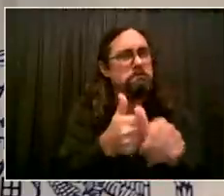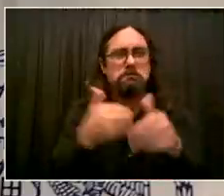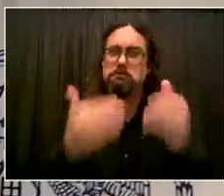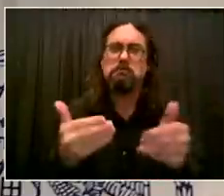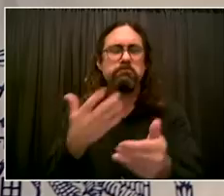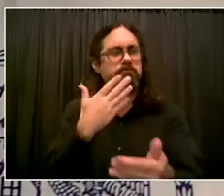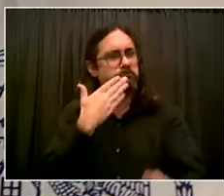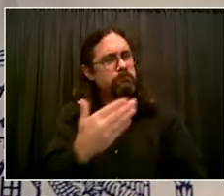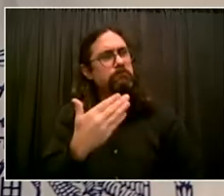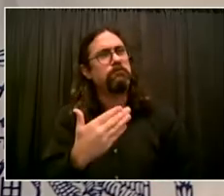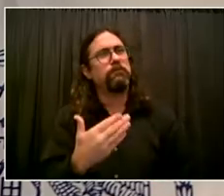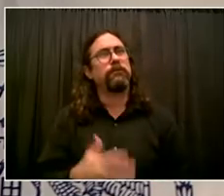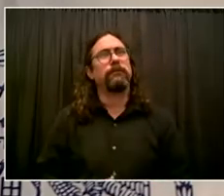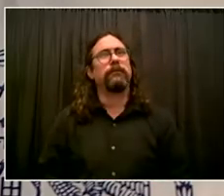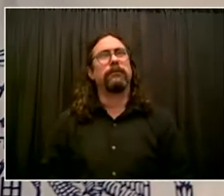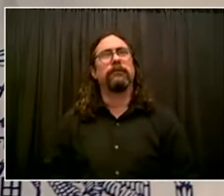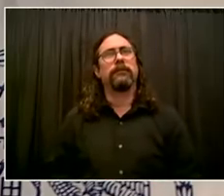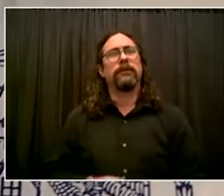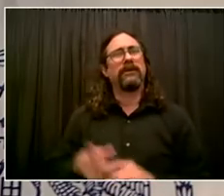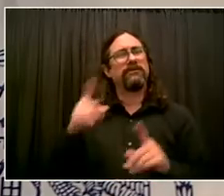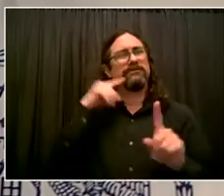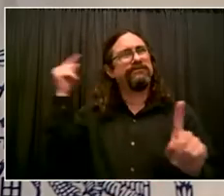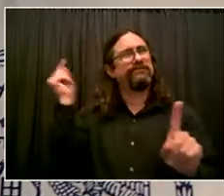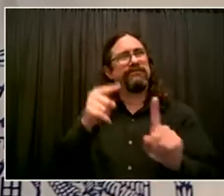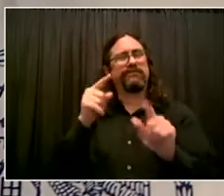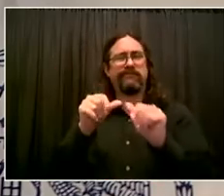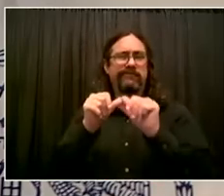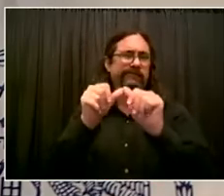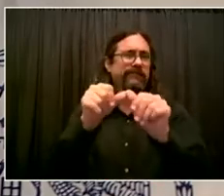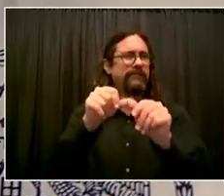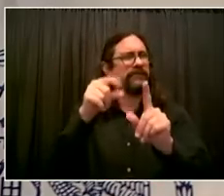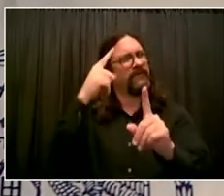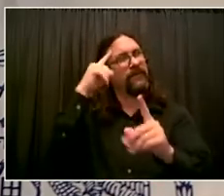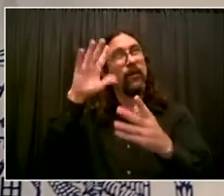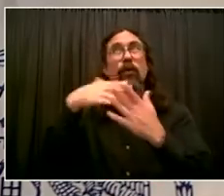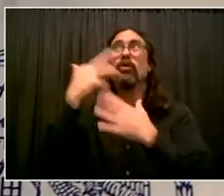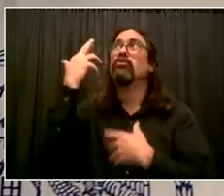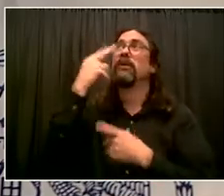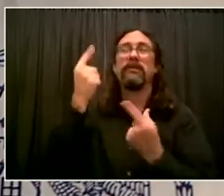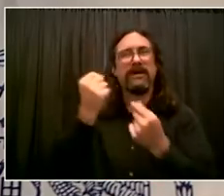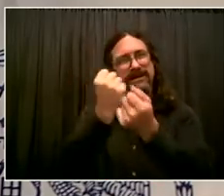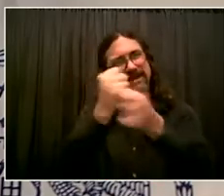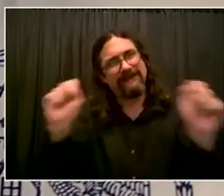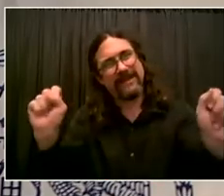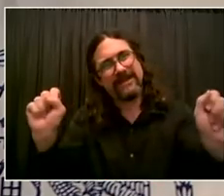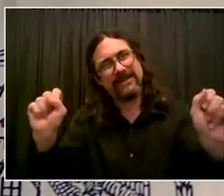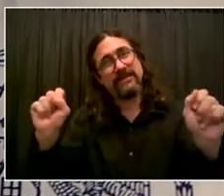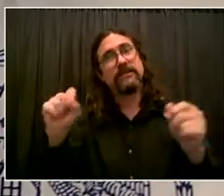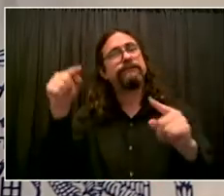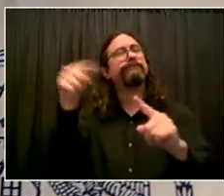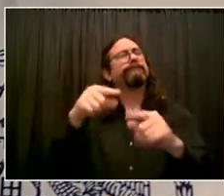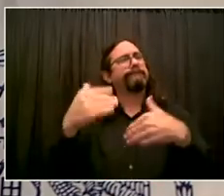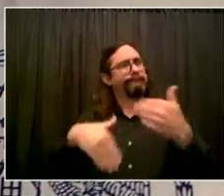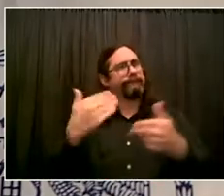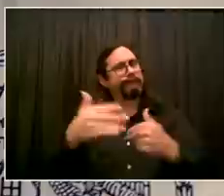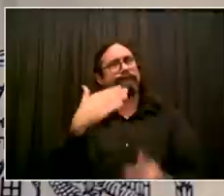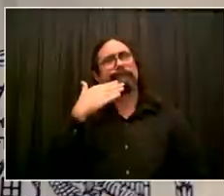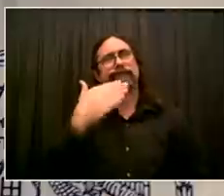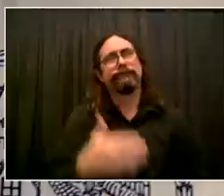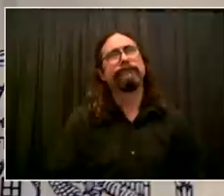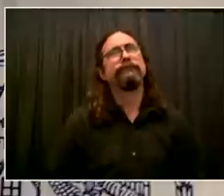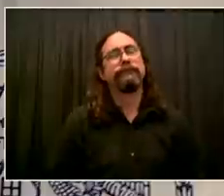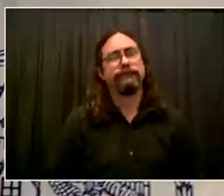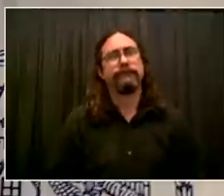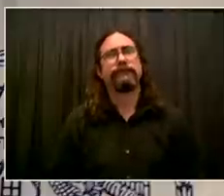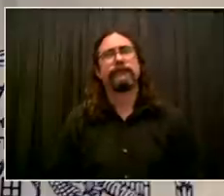we continue to address COVID every single day, the most immediate challenge. But the biggest challenge of our